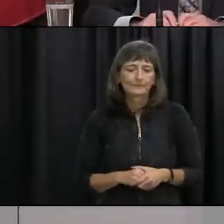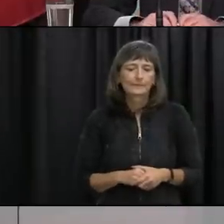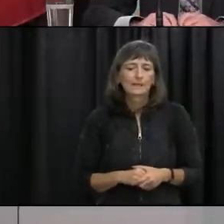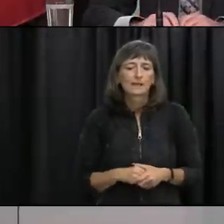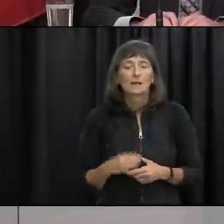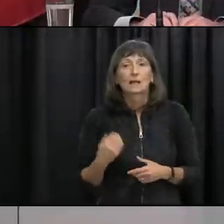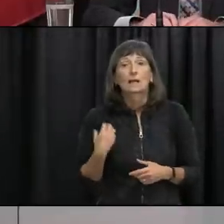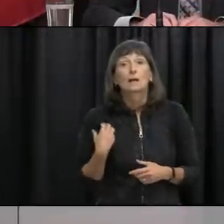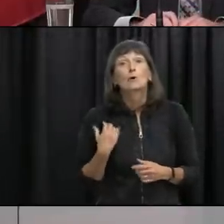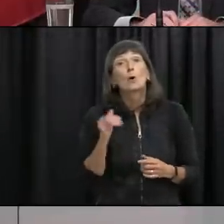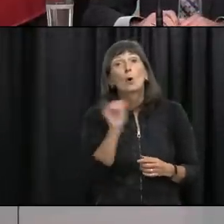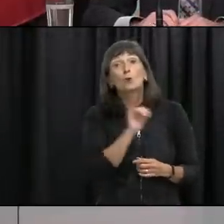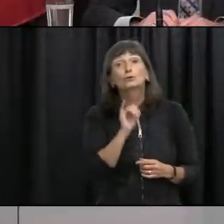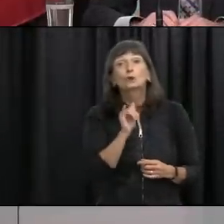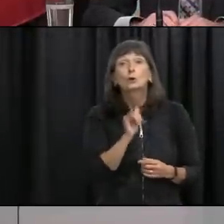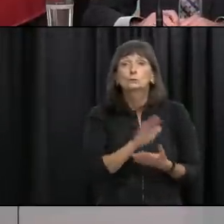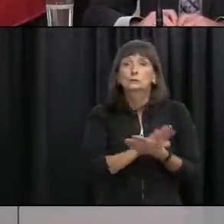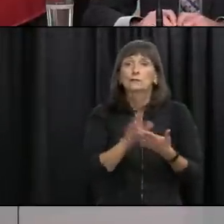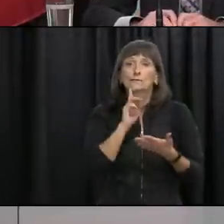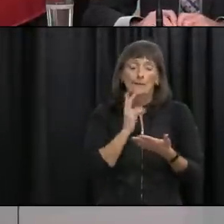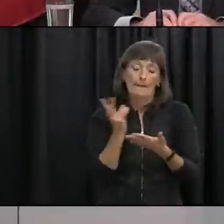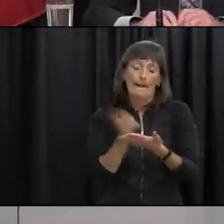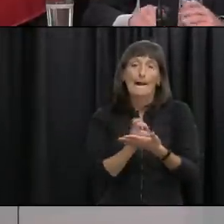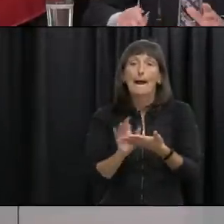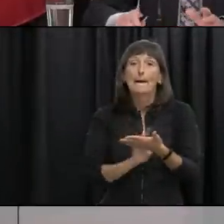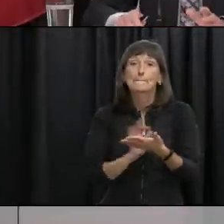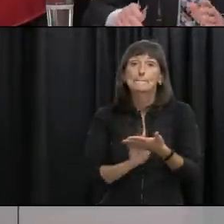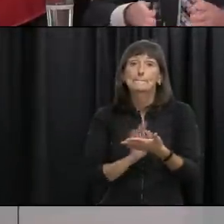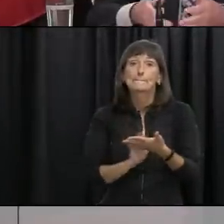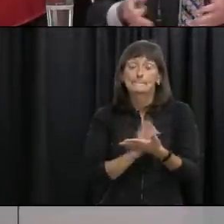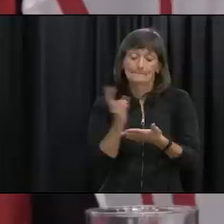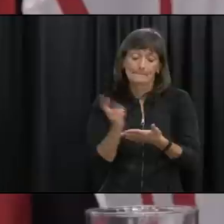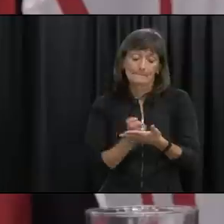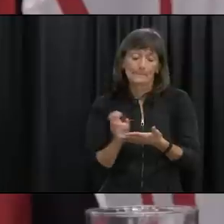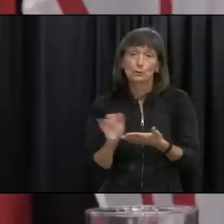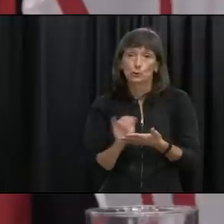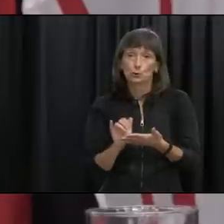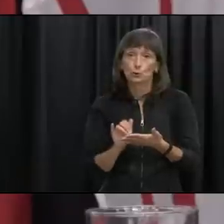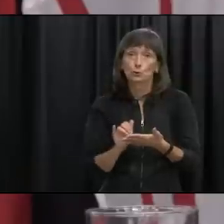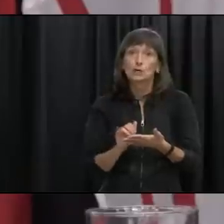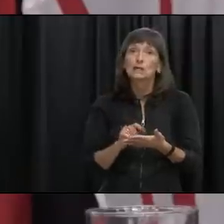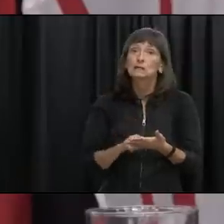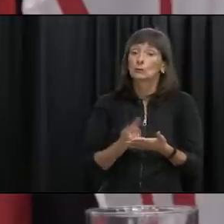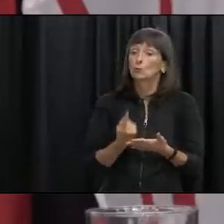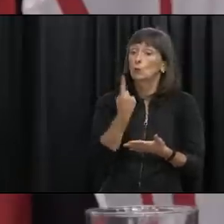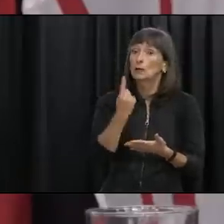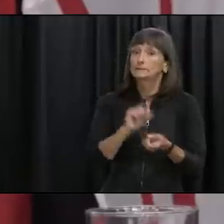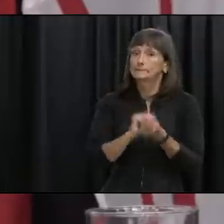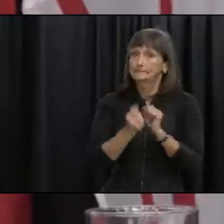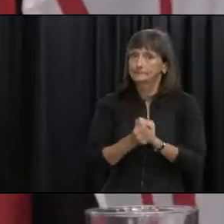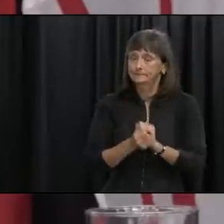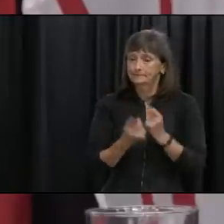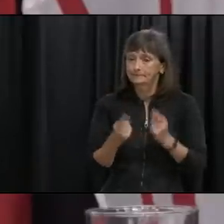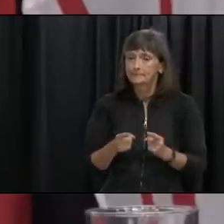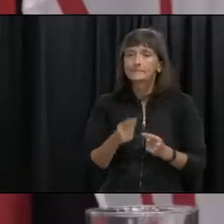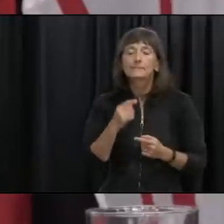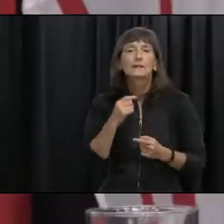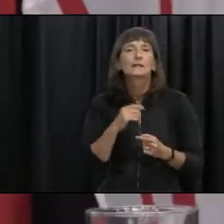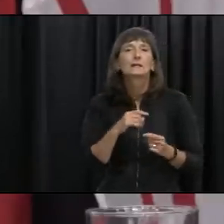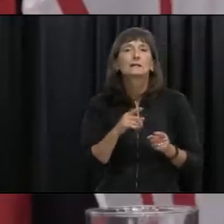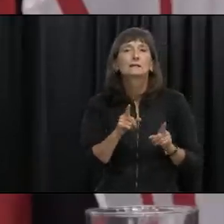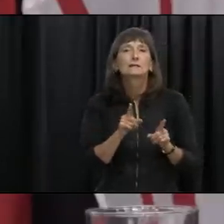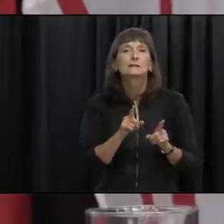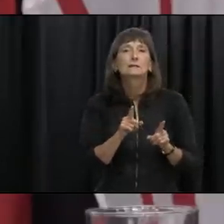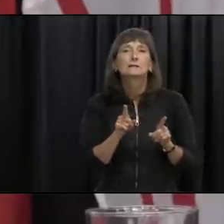covid alert app um one of the changes this principle change was done in conjunction